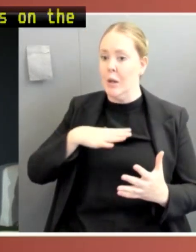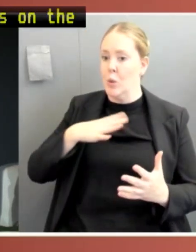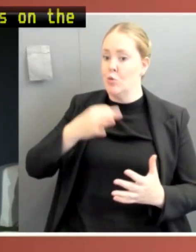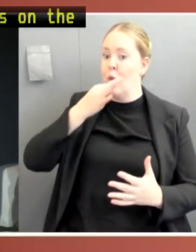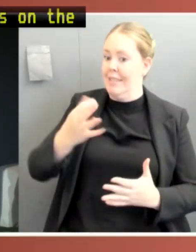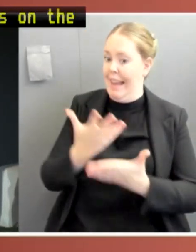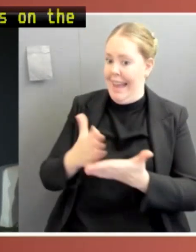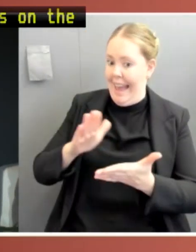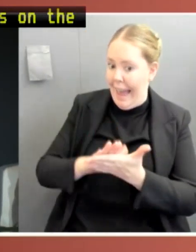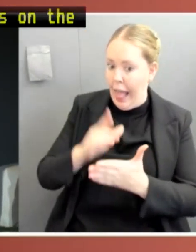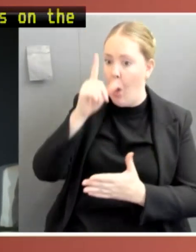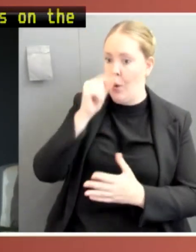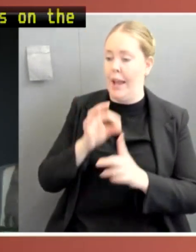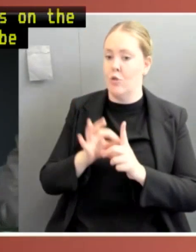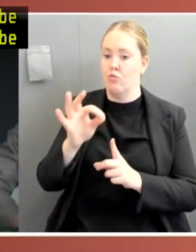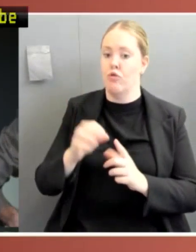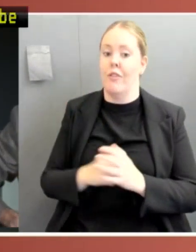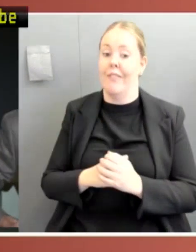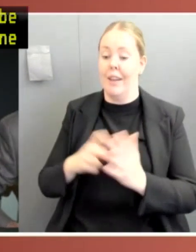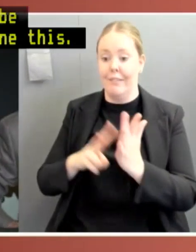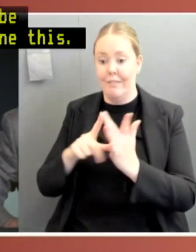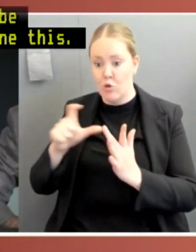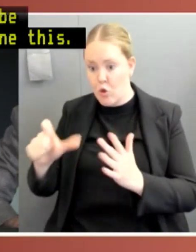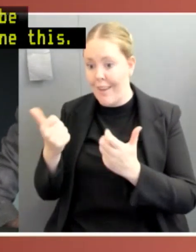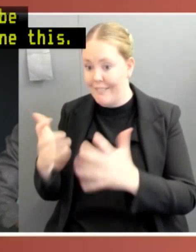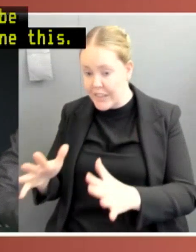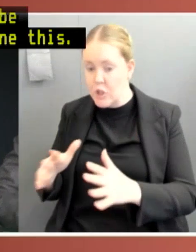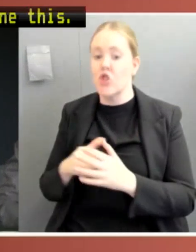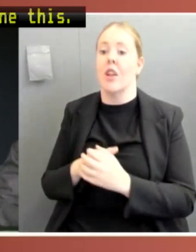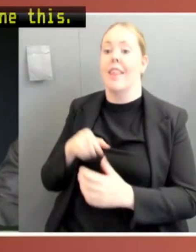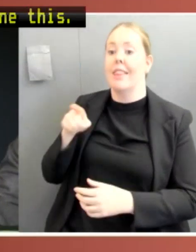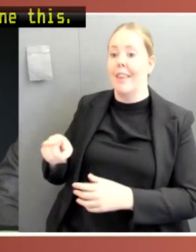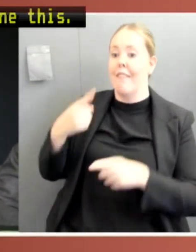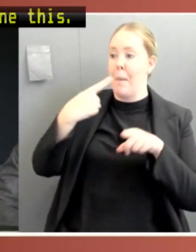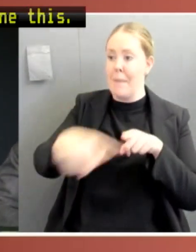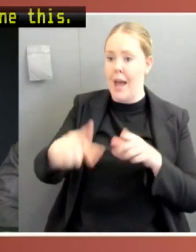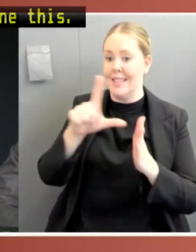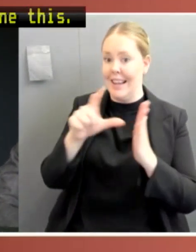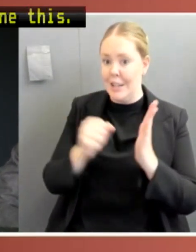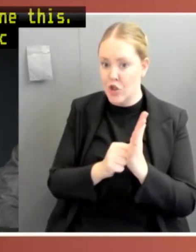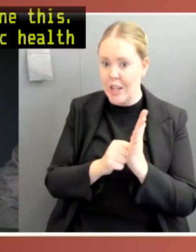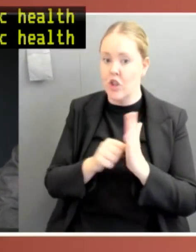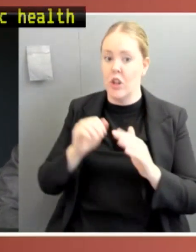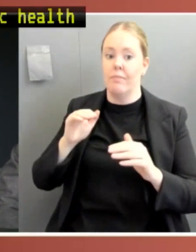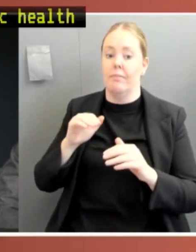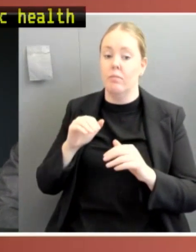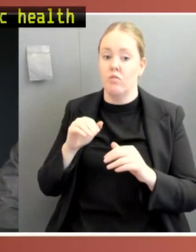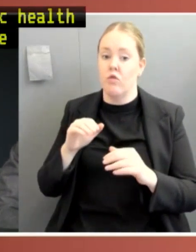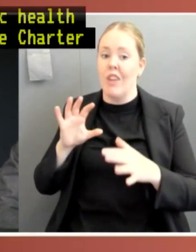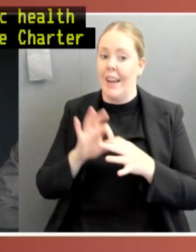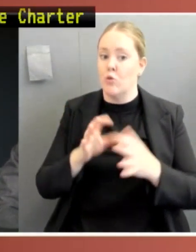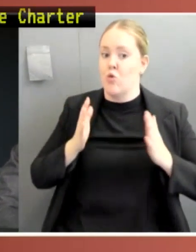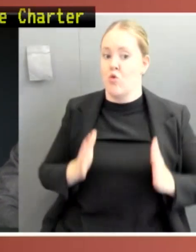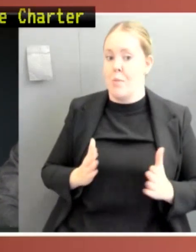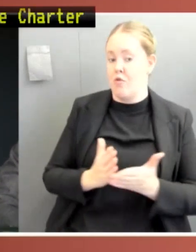passed new public health legislation informed by the Charter of Human Rights down there, which is markedly different in terms of scrutiny and other